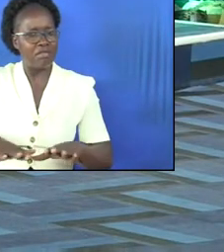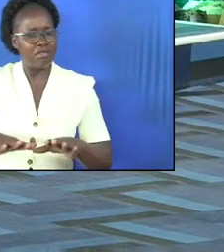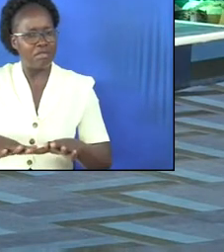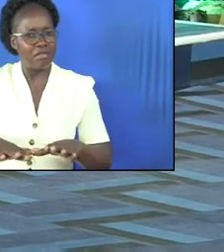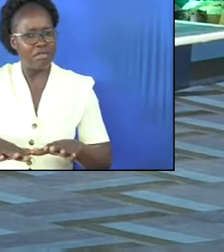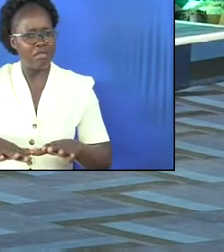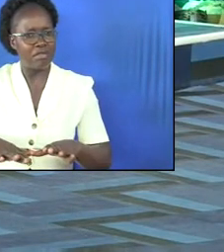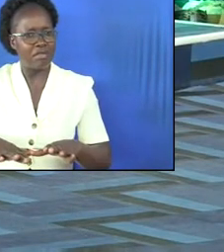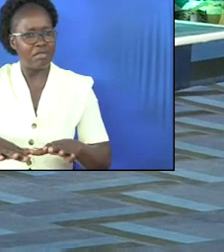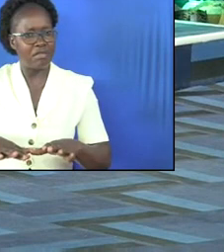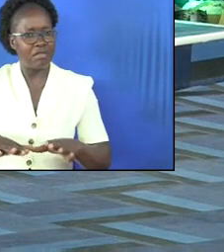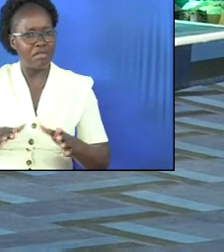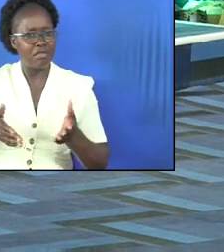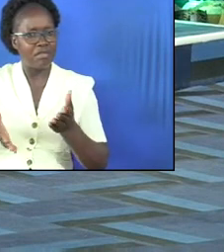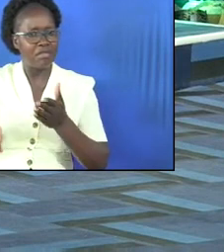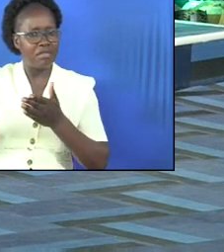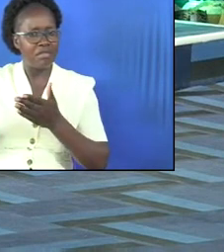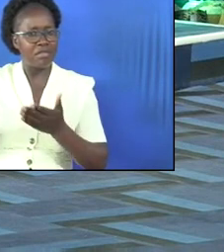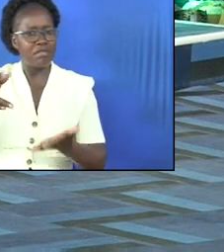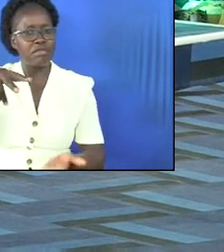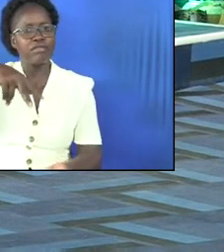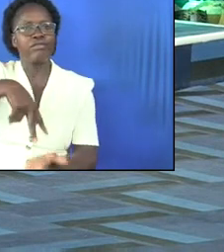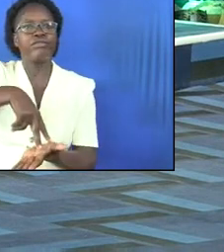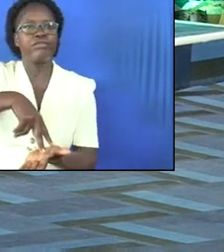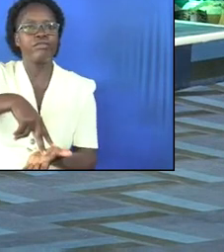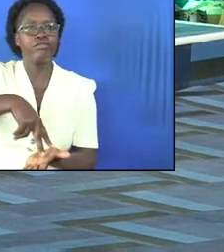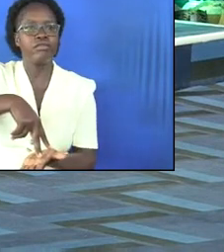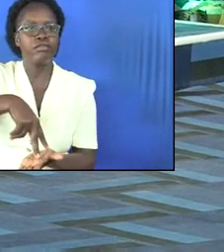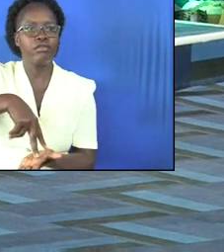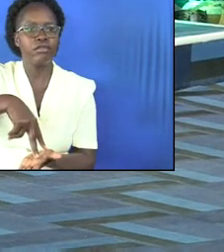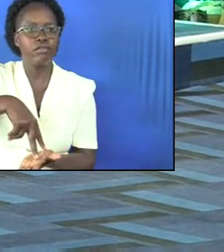just falling down the body came up and stood like this